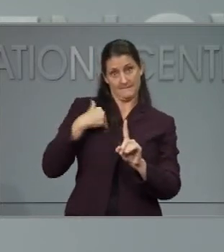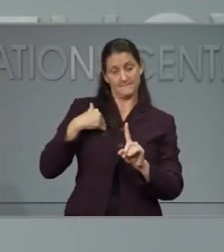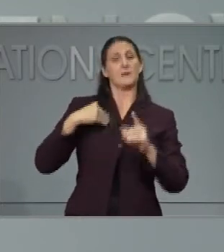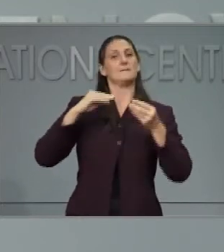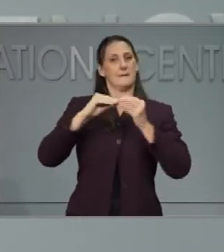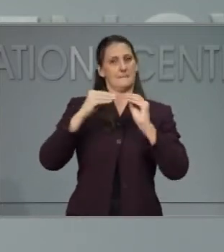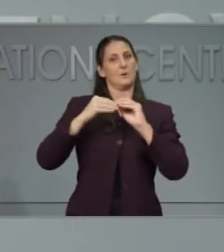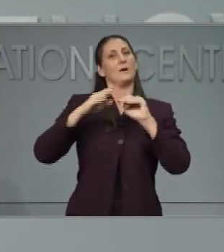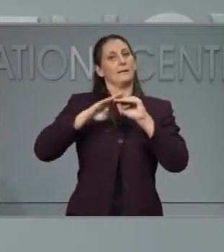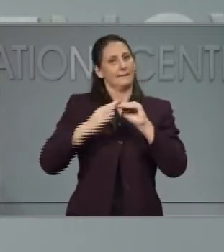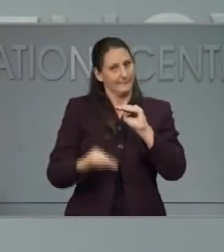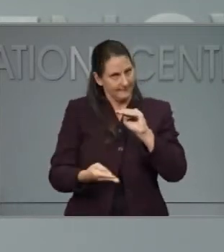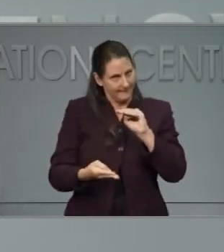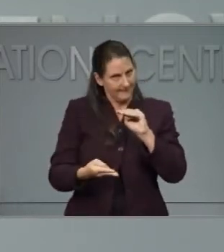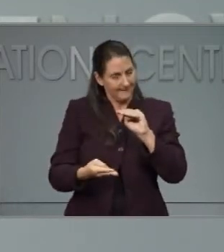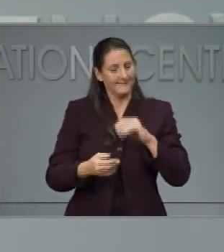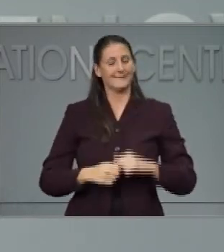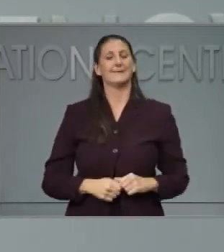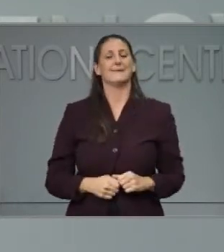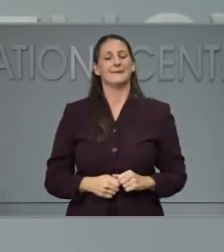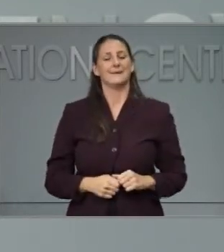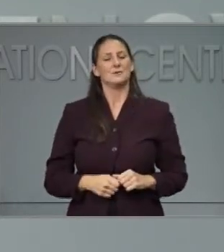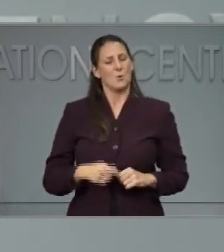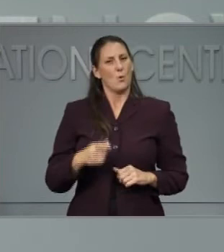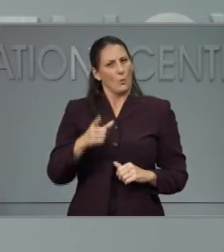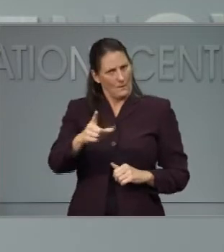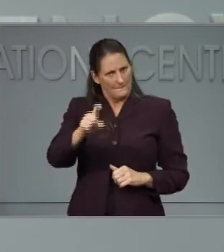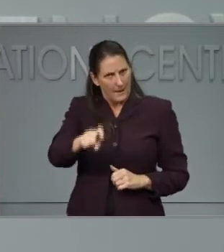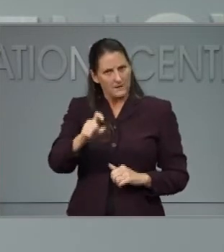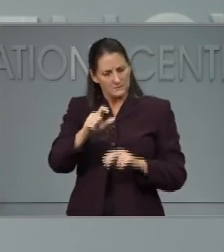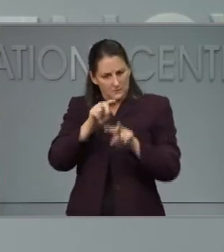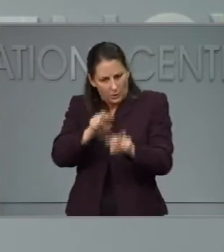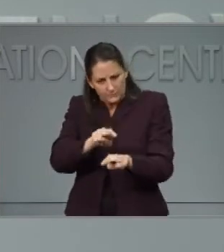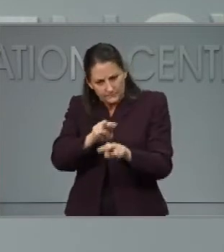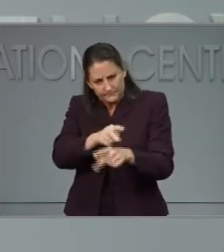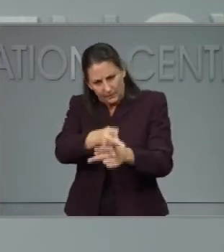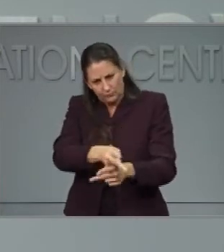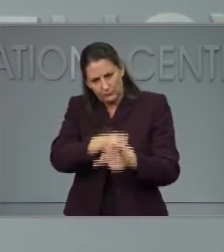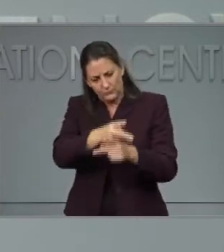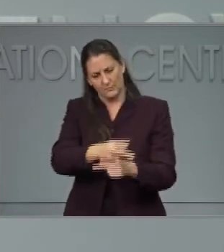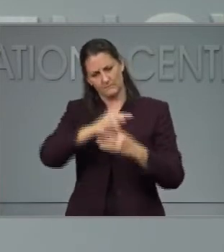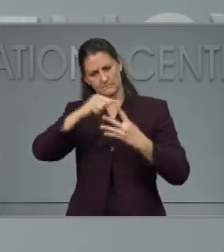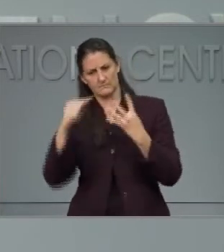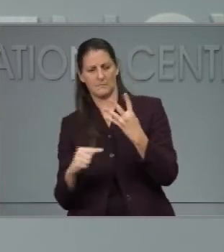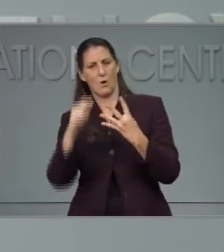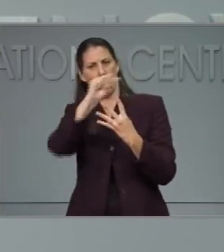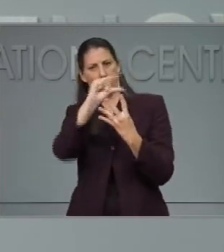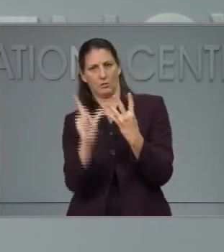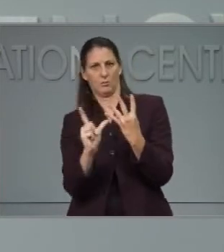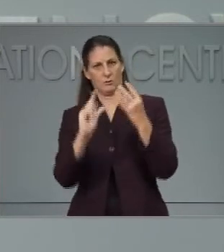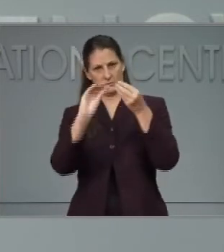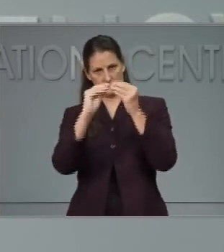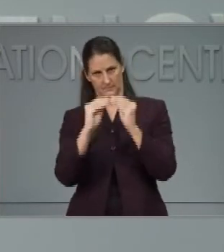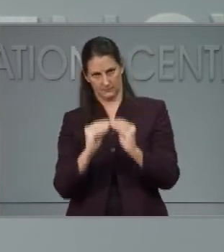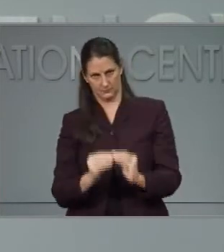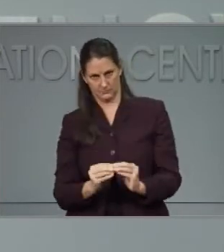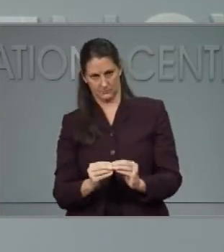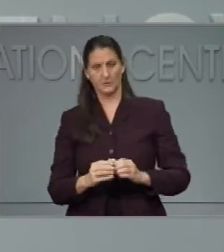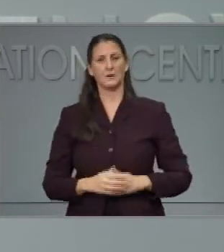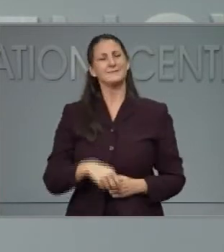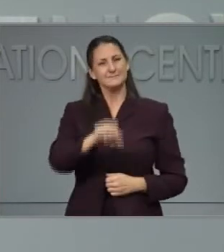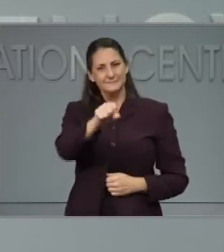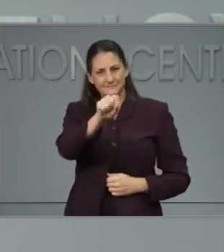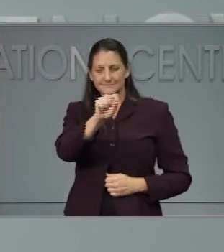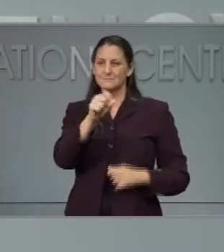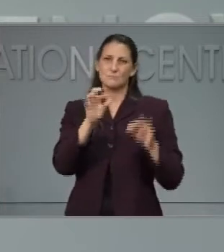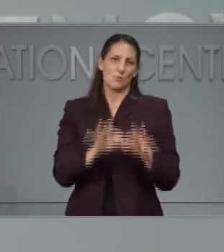closely. And it speaks to your second question about our university campuses. I think we need to work with our universities.